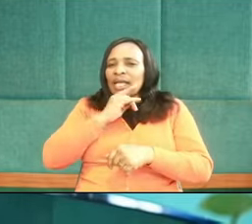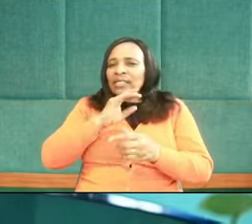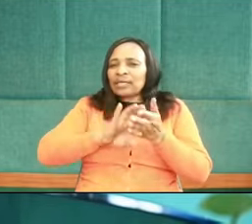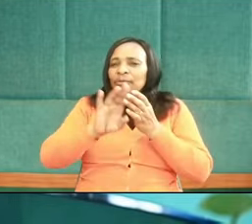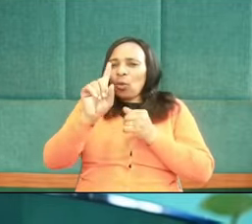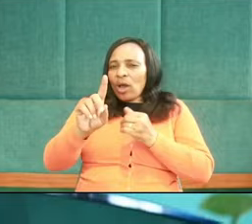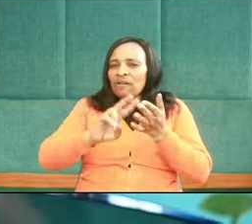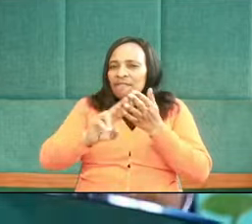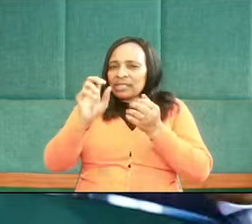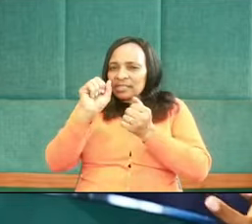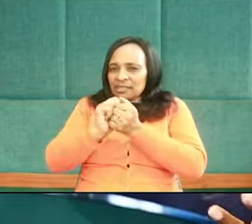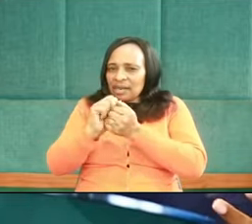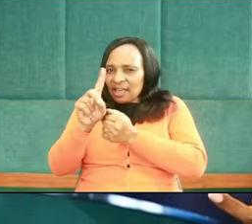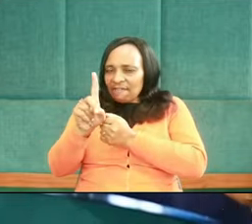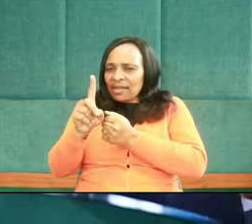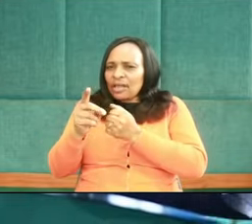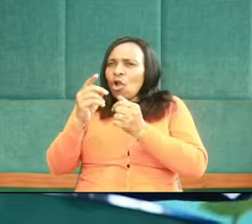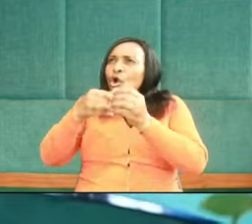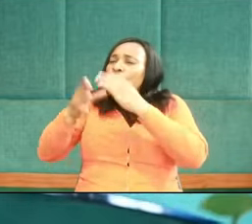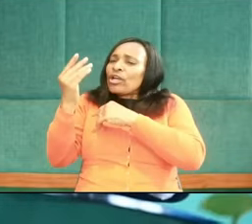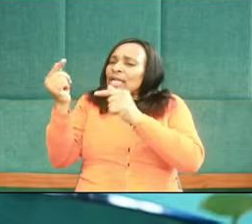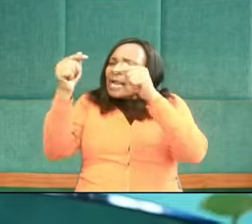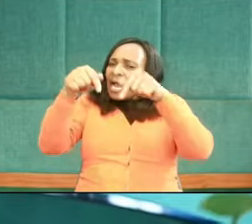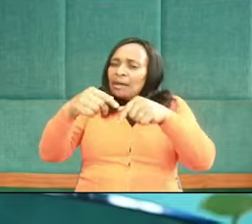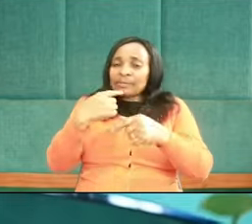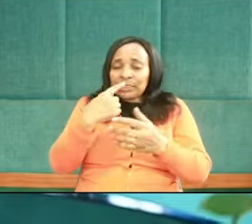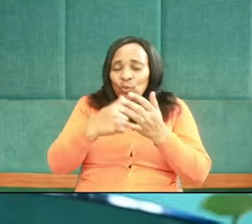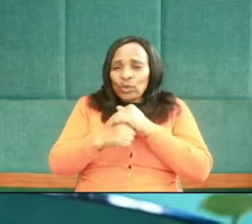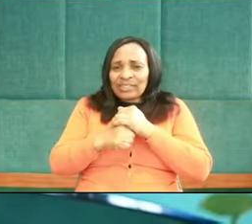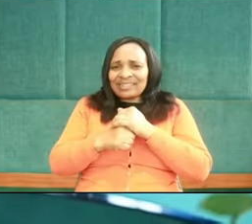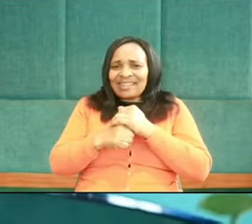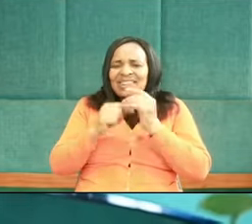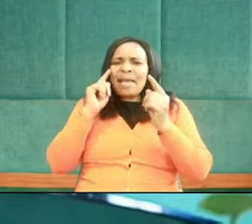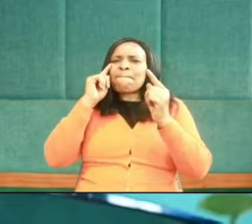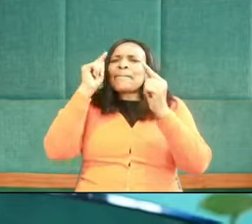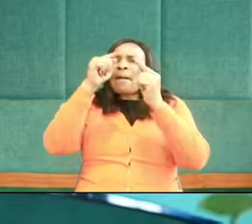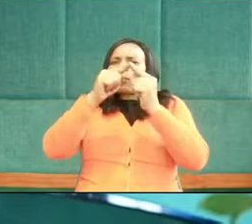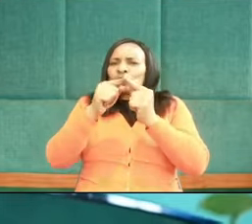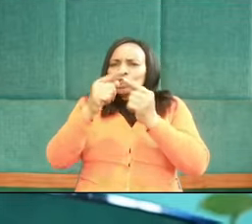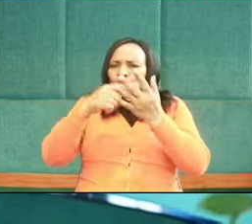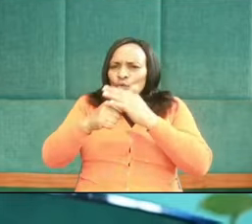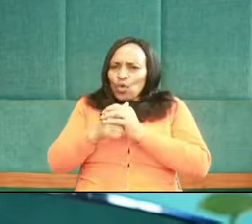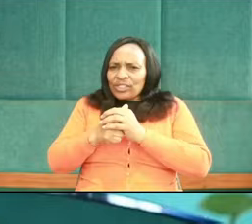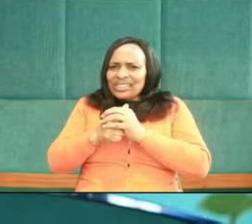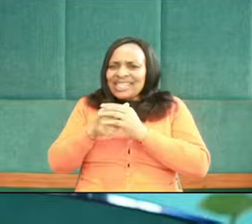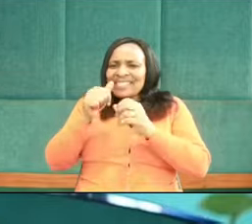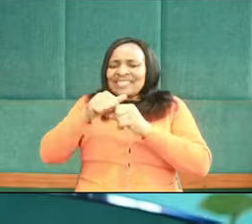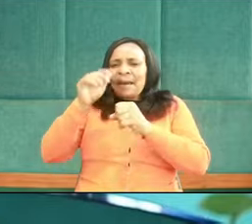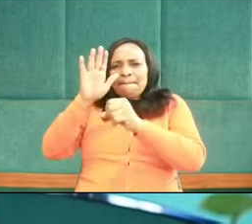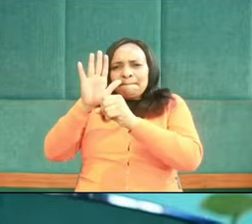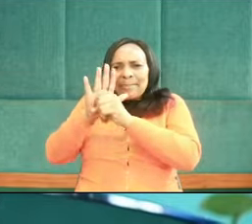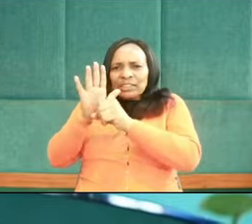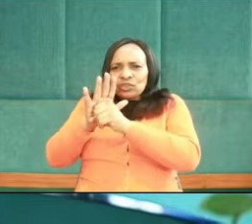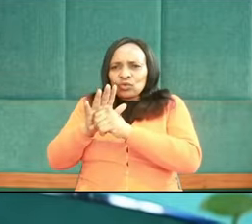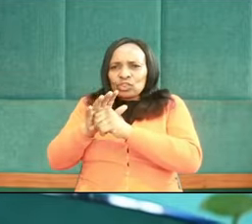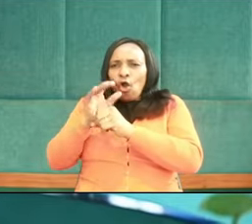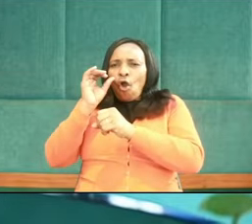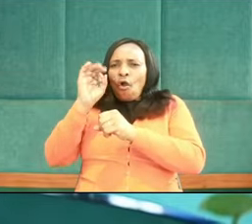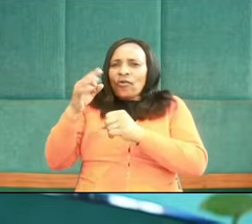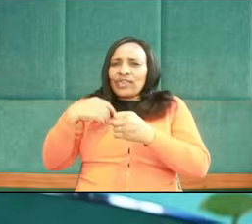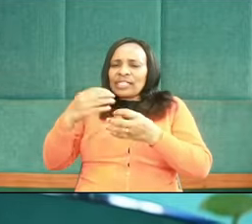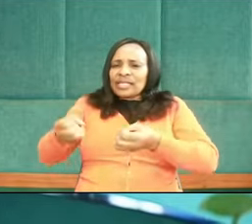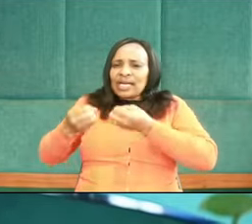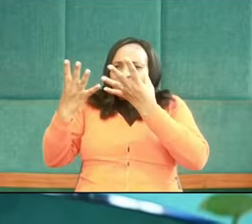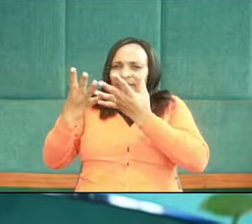verse 11. God comes here and says to what purpose is the multitude of your sacrifices to me? Says the